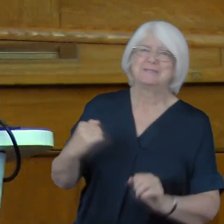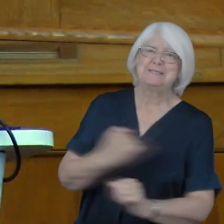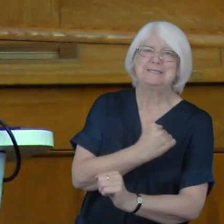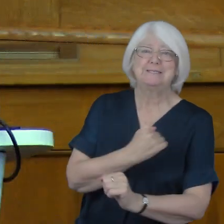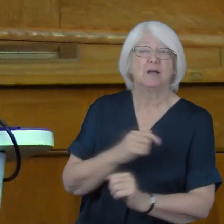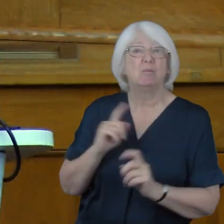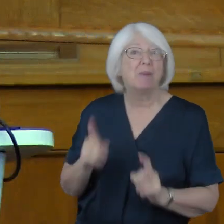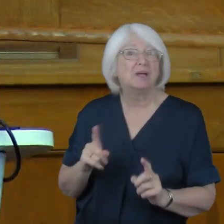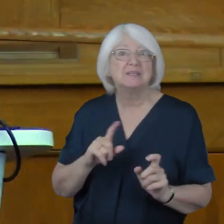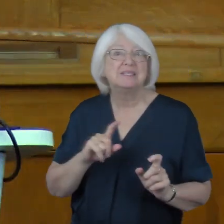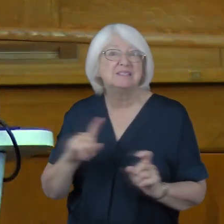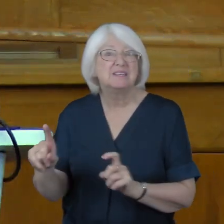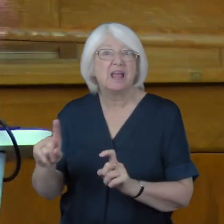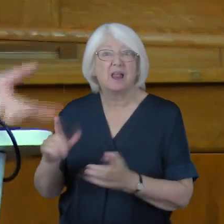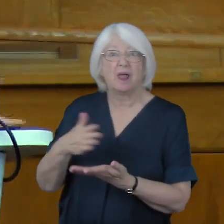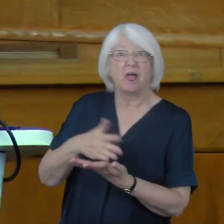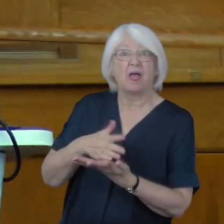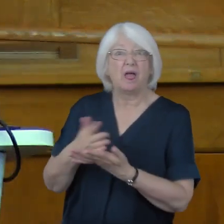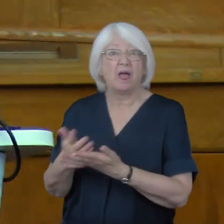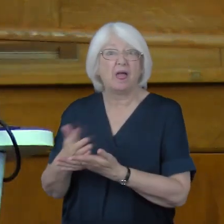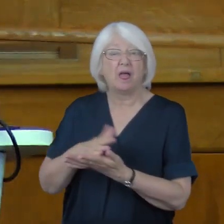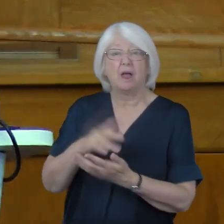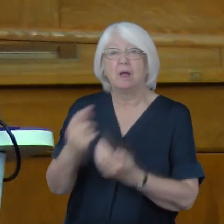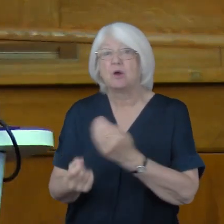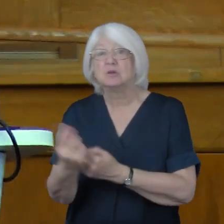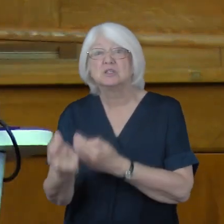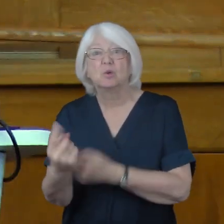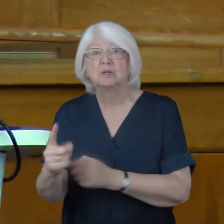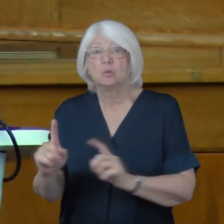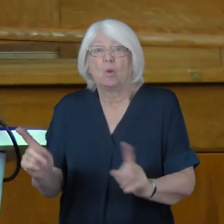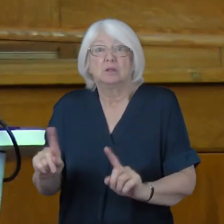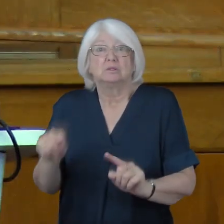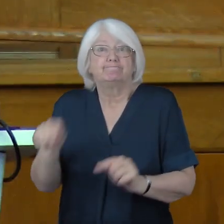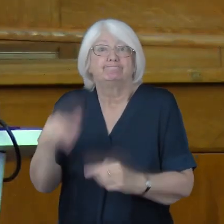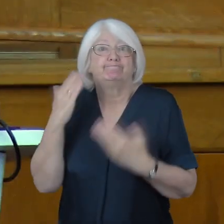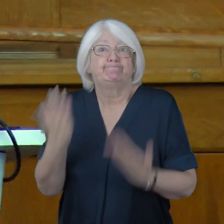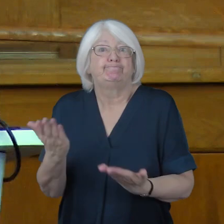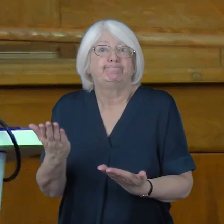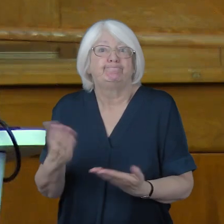But it remains, the consequence of it, remain uncertain.